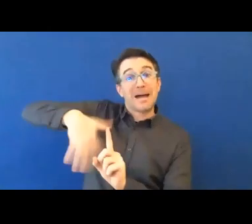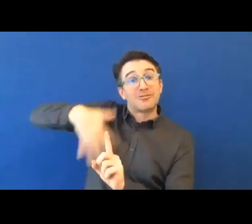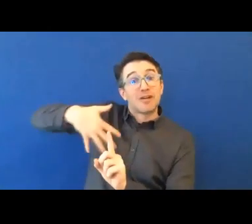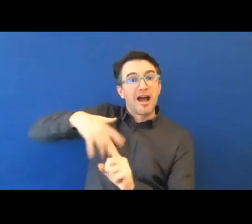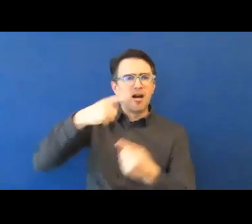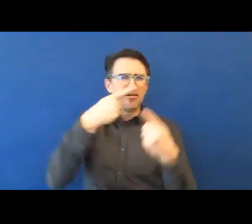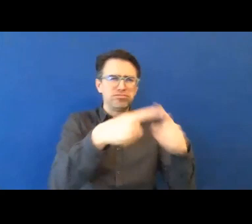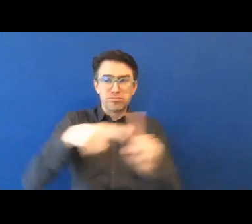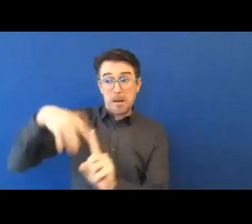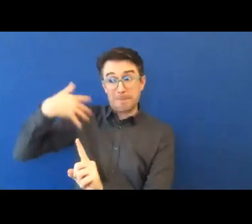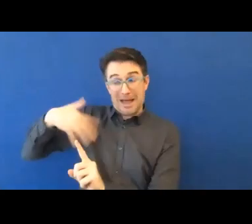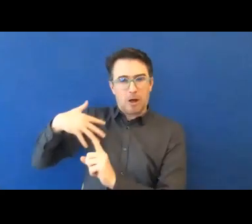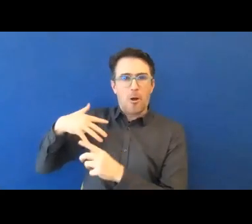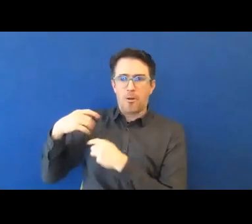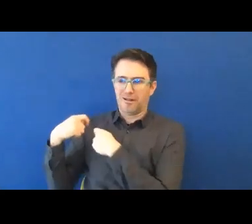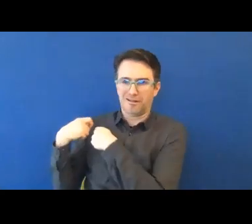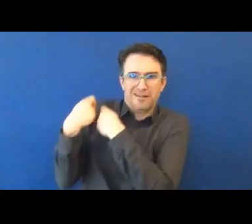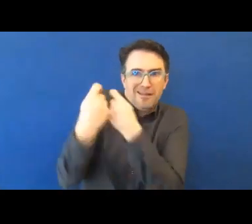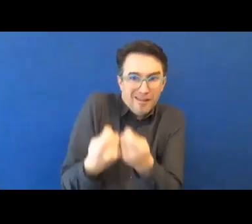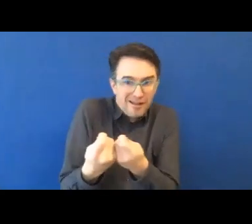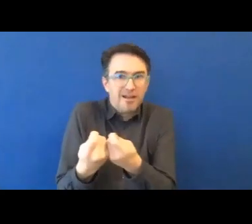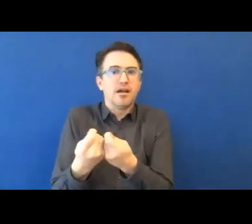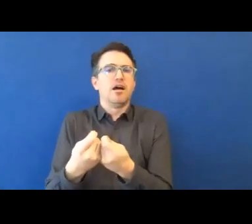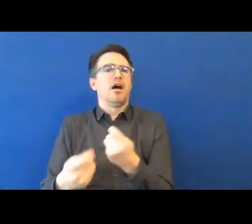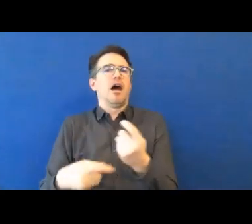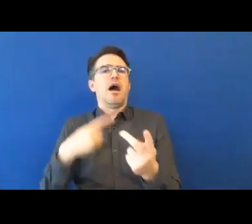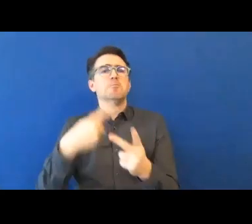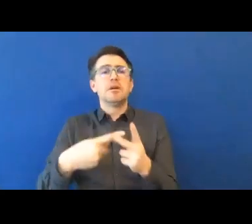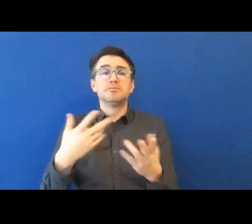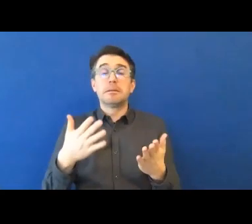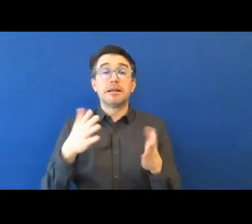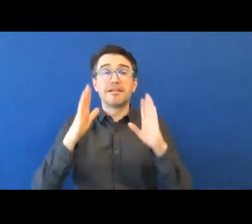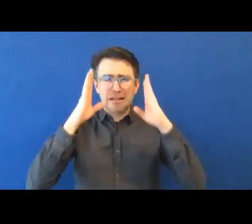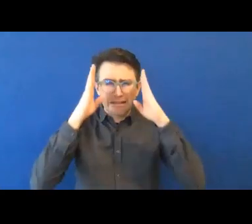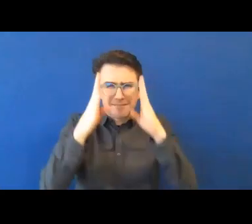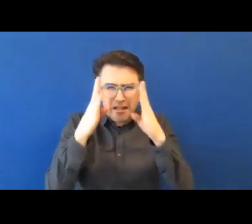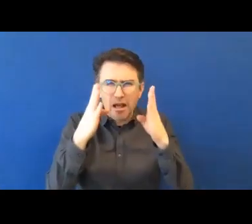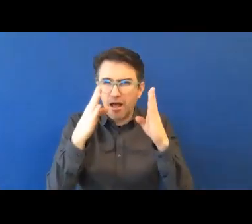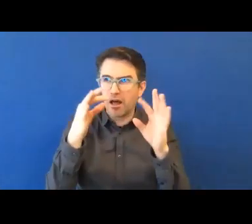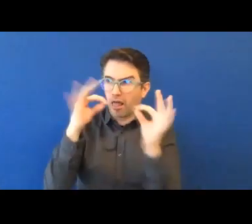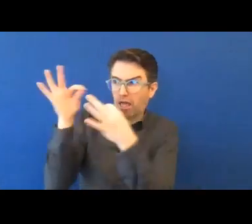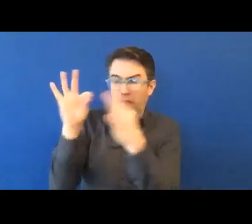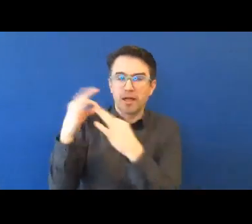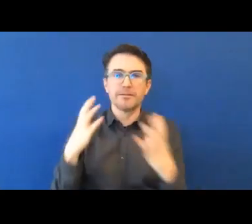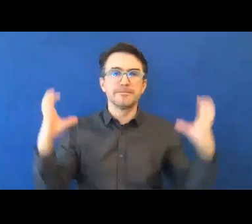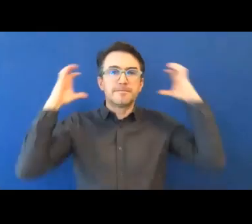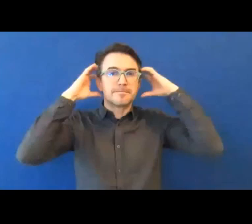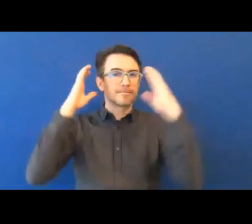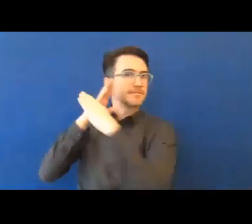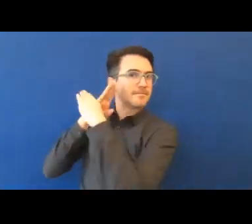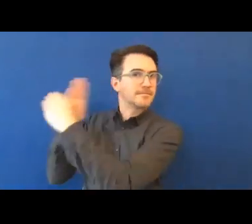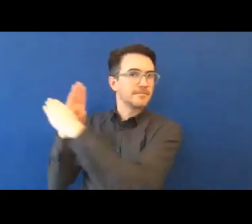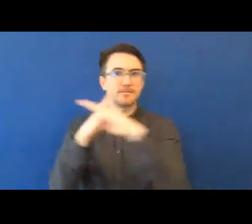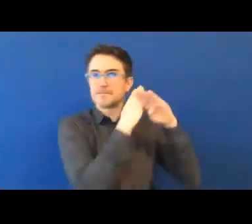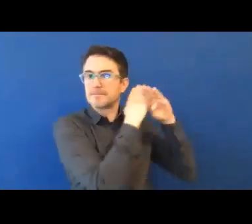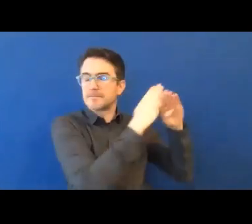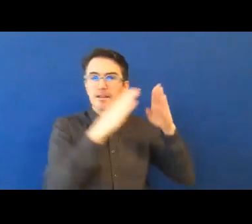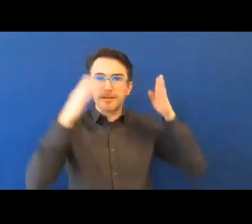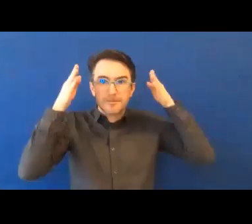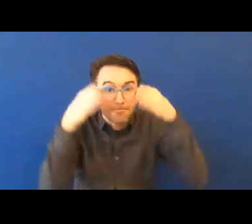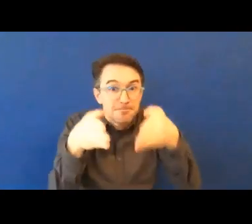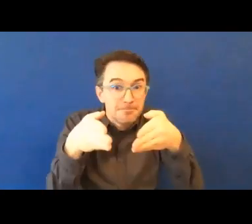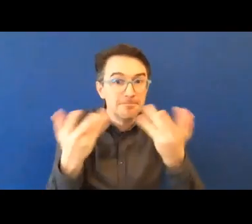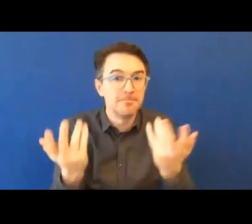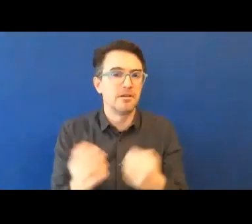also ubiquitously use assistive technology and I'm going to let Neil speak more on that because that is absolutely his area of